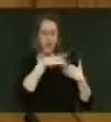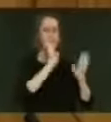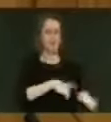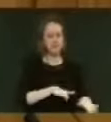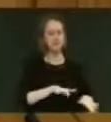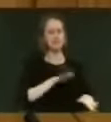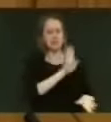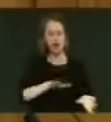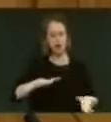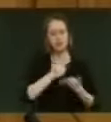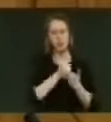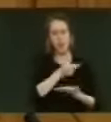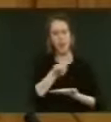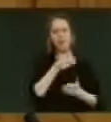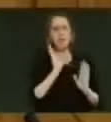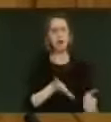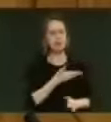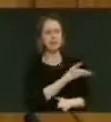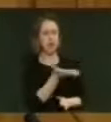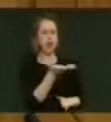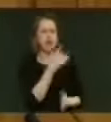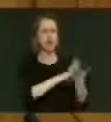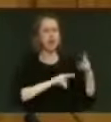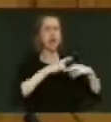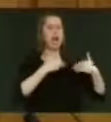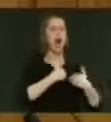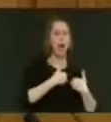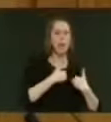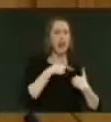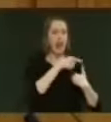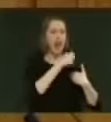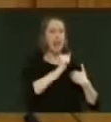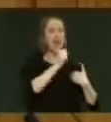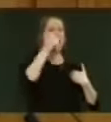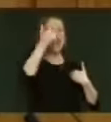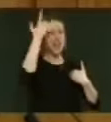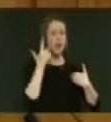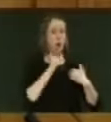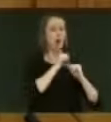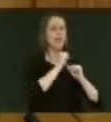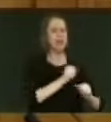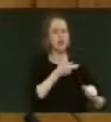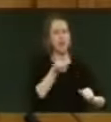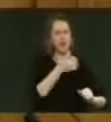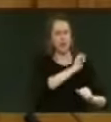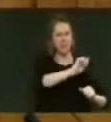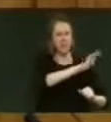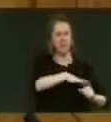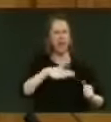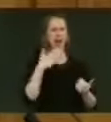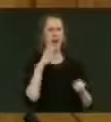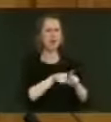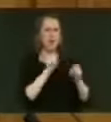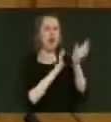That is the responsibility Mr Speaker of liable parents. They have a legal obligation to pay for their kids and they have a moral